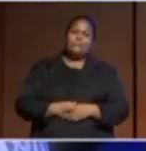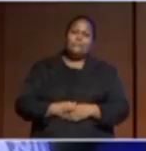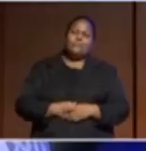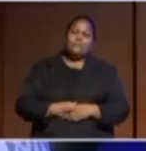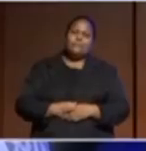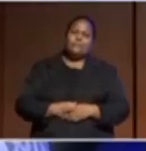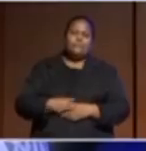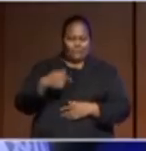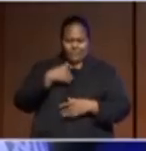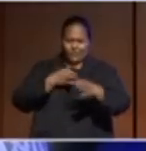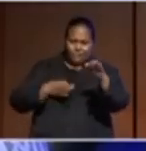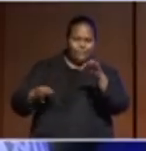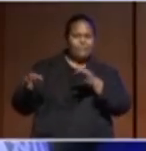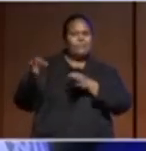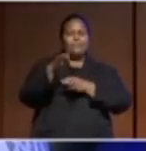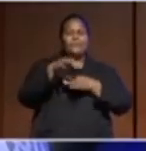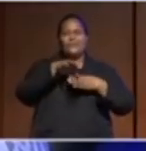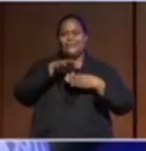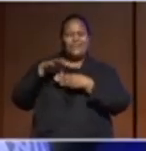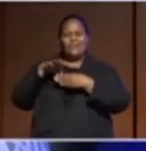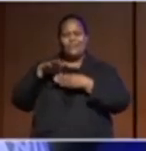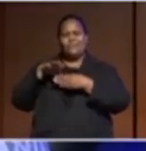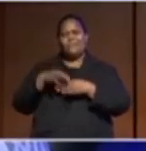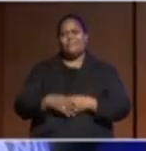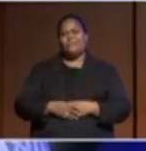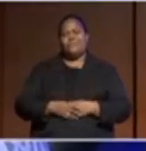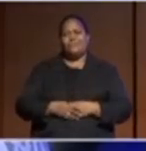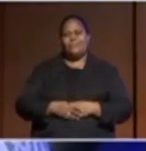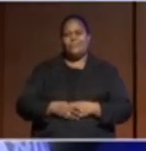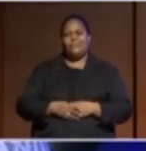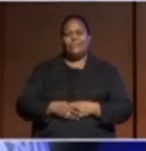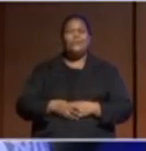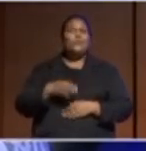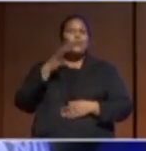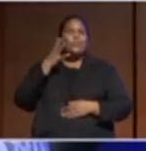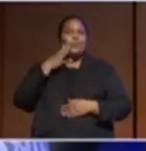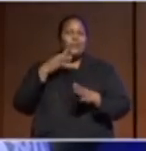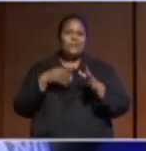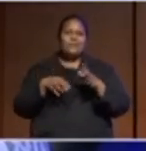coming into the leadership after our general elections last year.